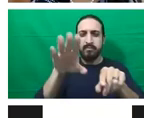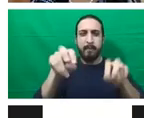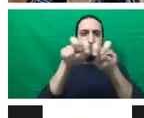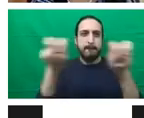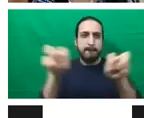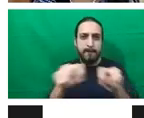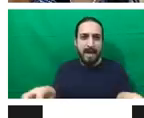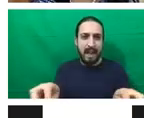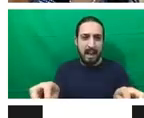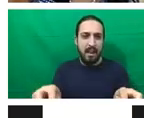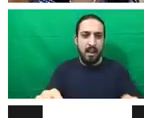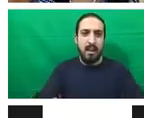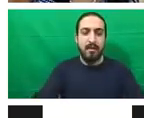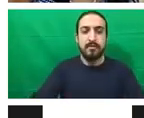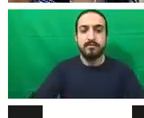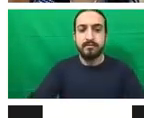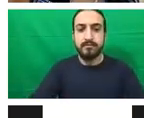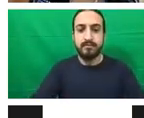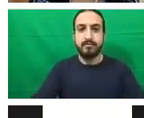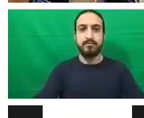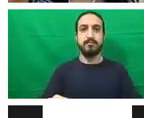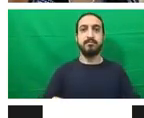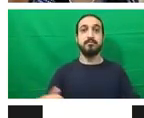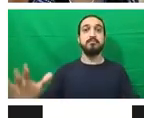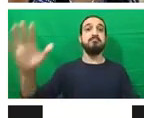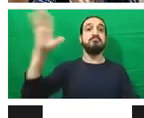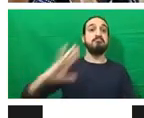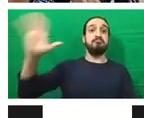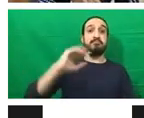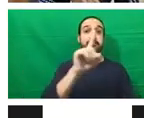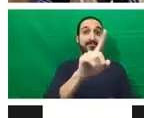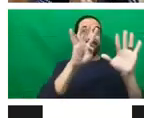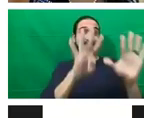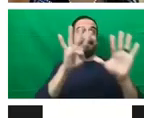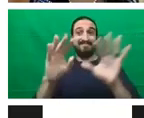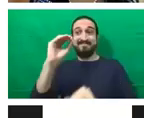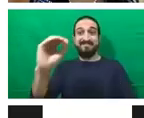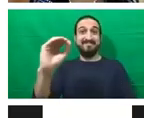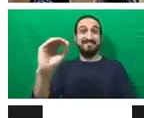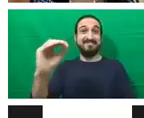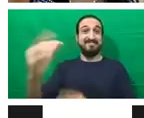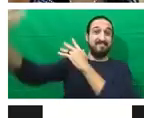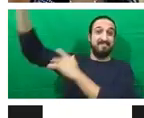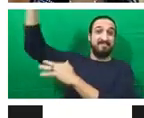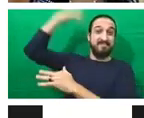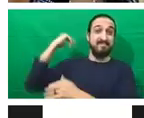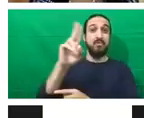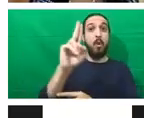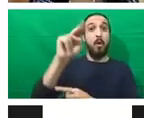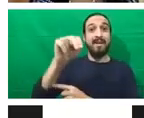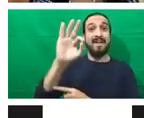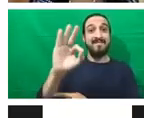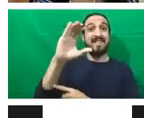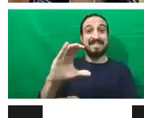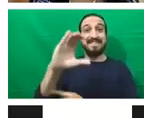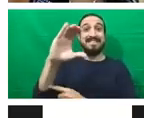In the 1990s, the UNF's triple C negotiated process focused really